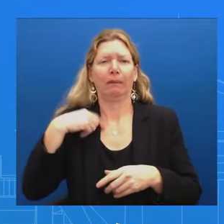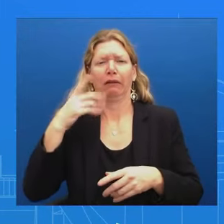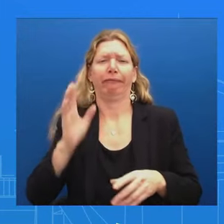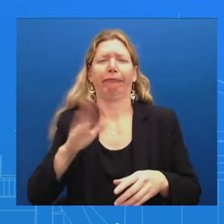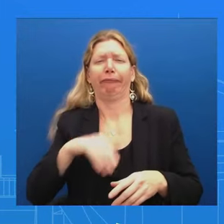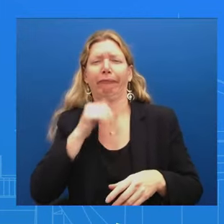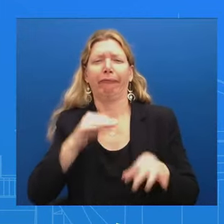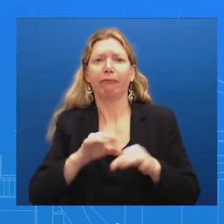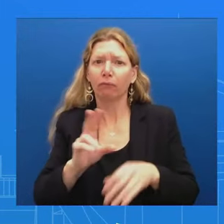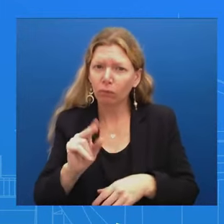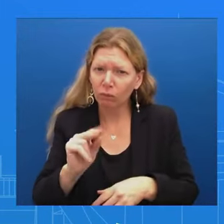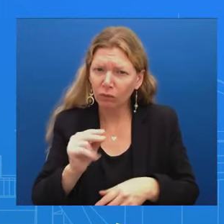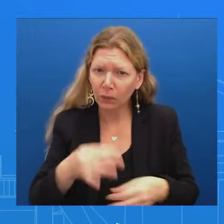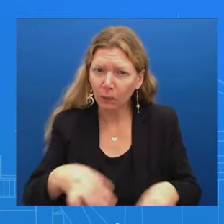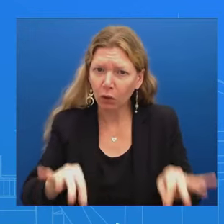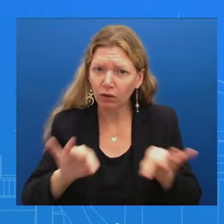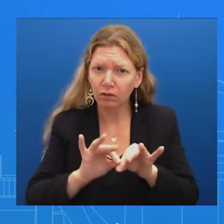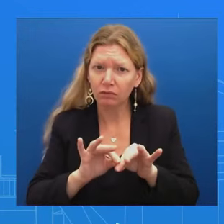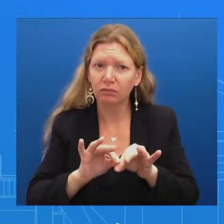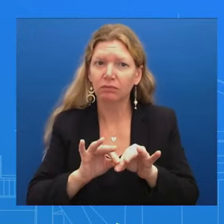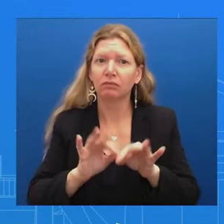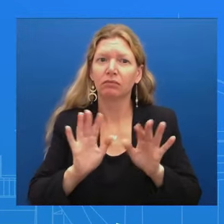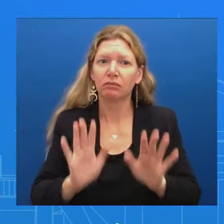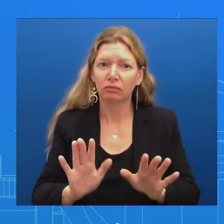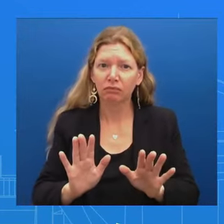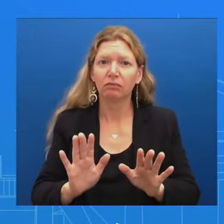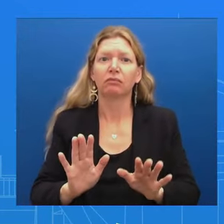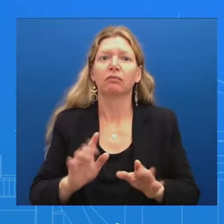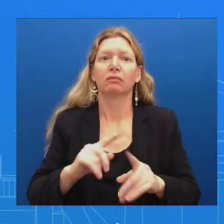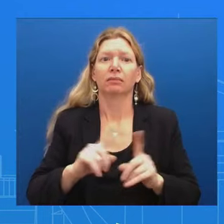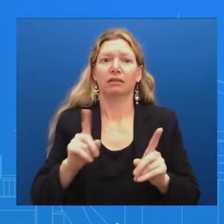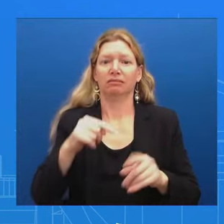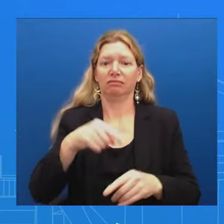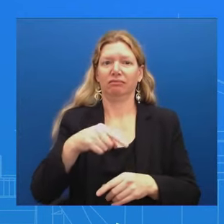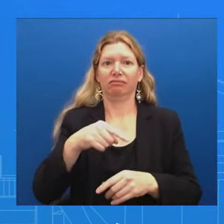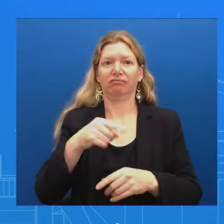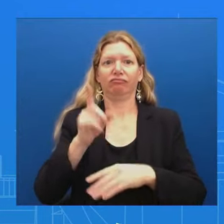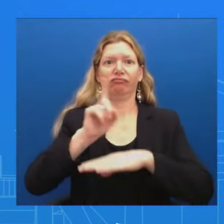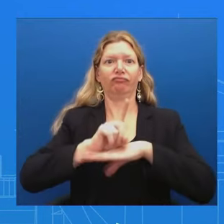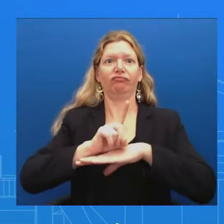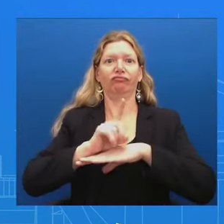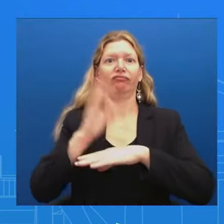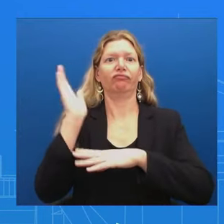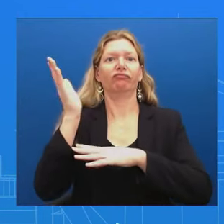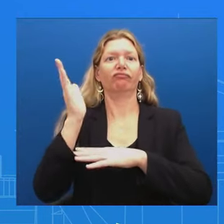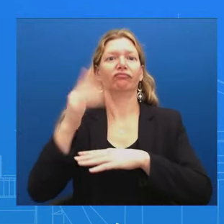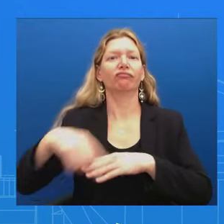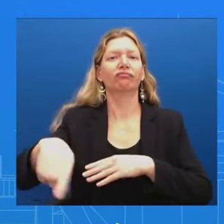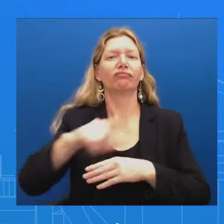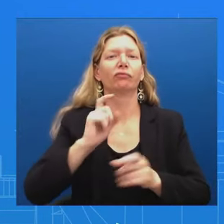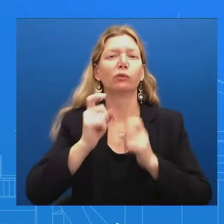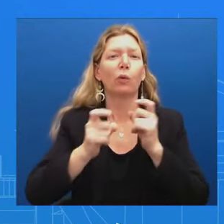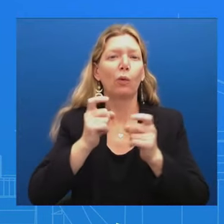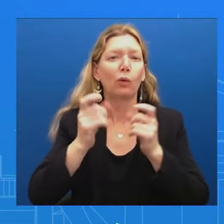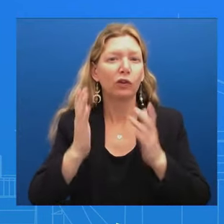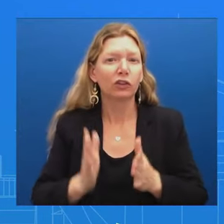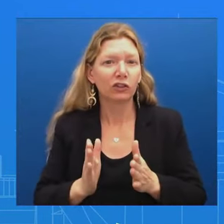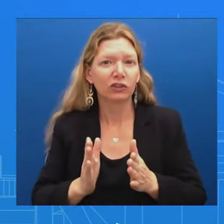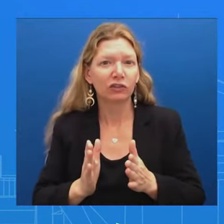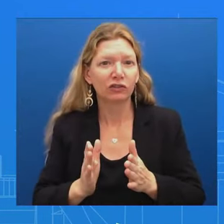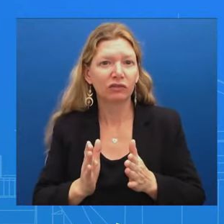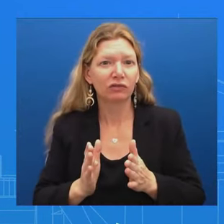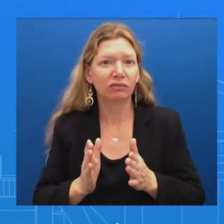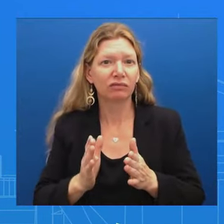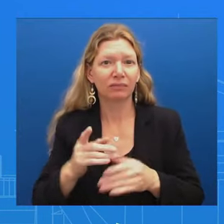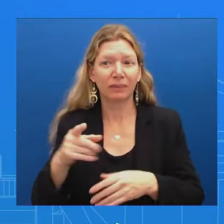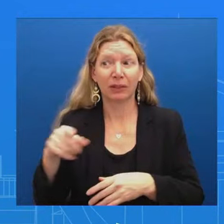are not in the room as he's speaking I can't speak to this particular, this particular scenario I think that